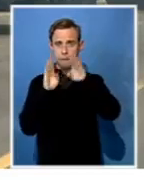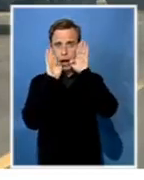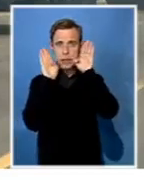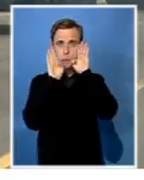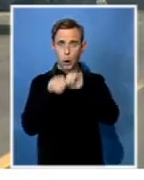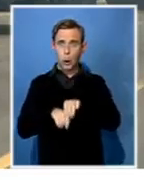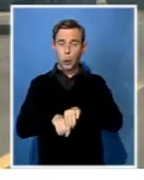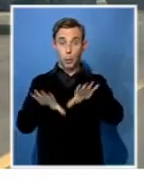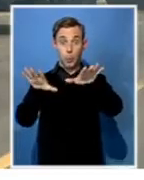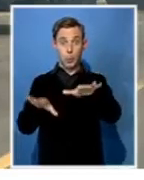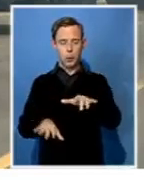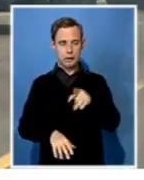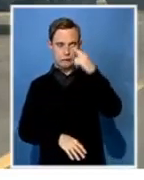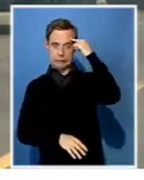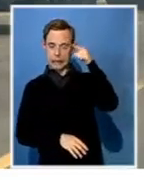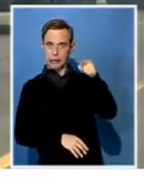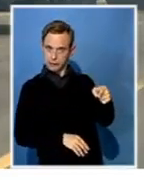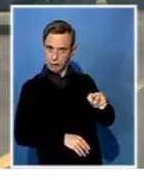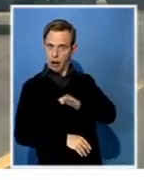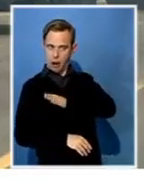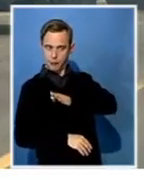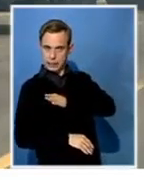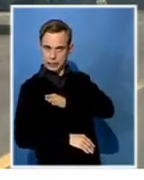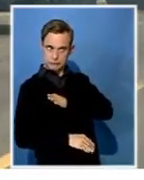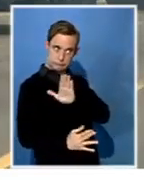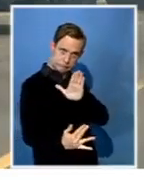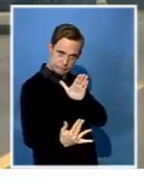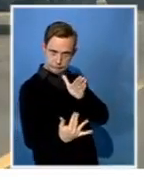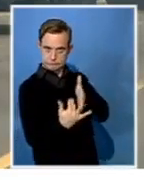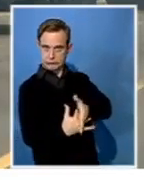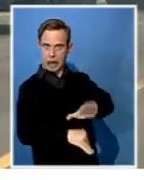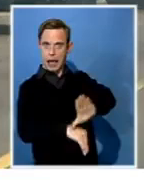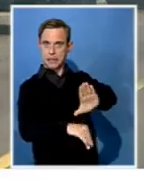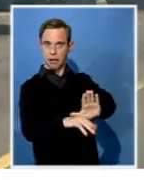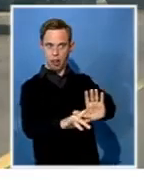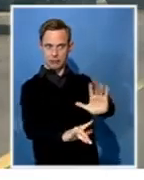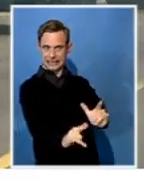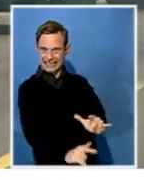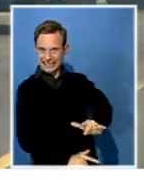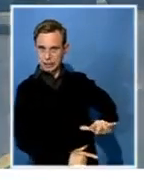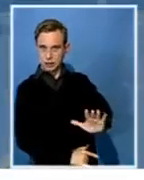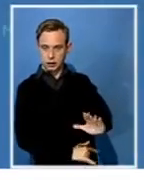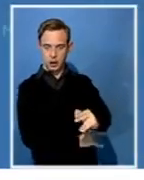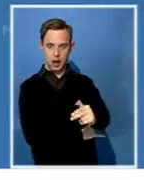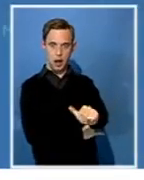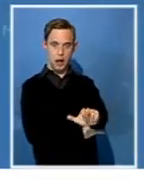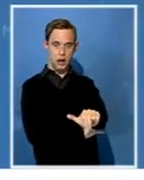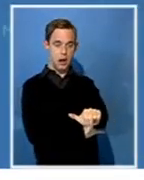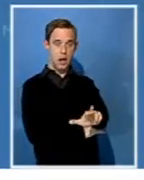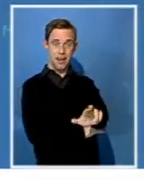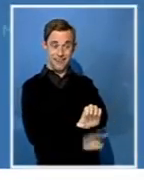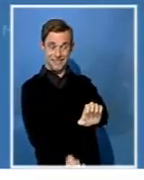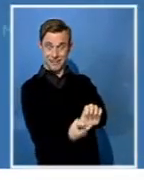and WhatsApp. It is true that, yes, there were reports that some tanks, all of them,